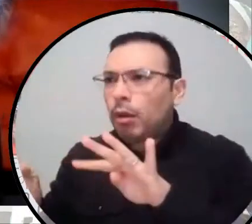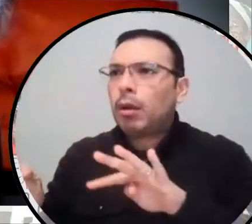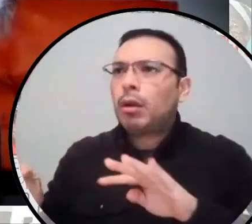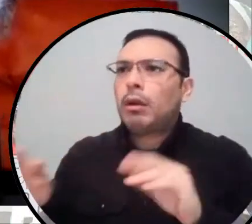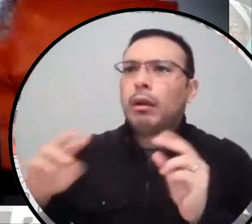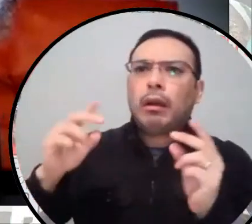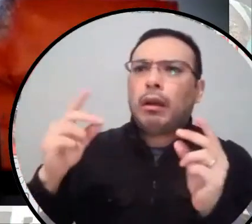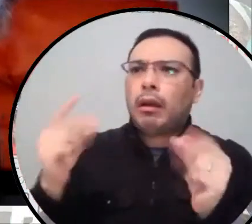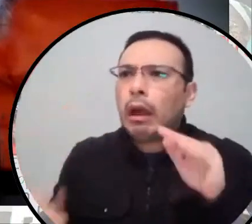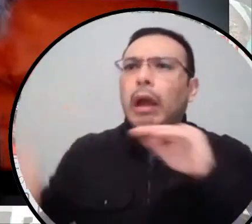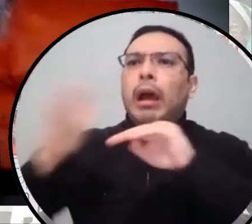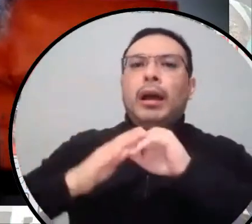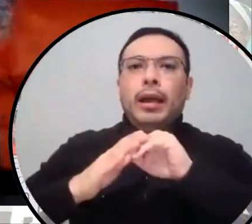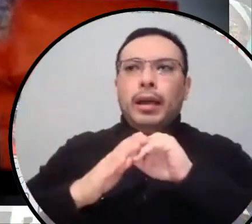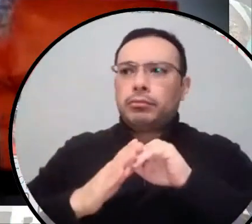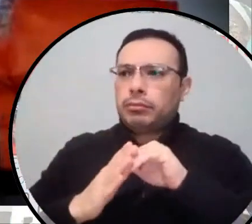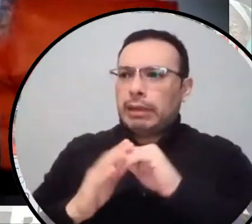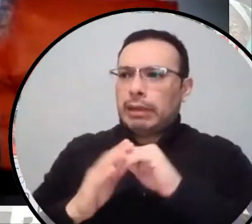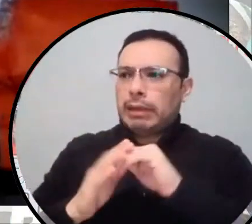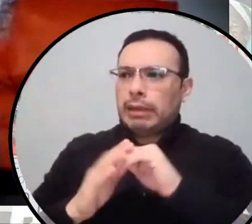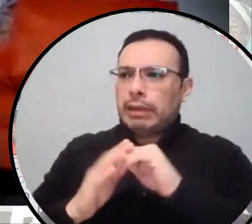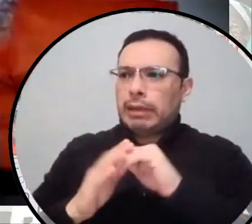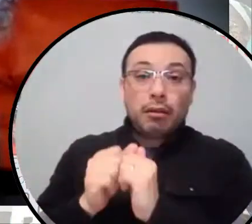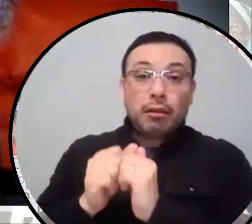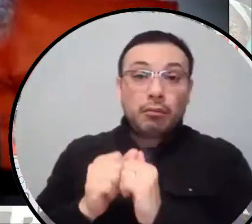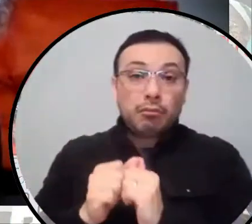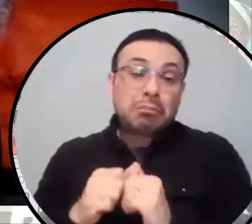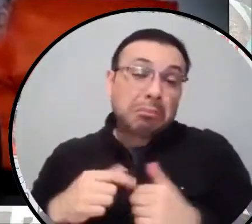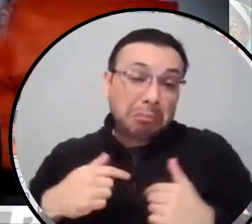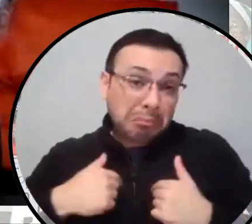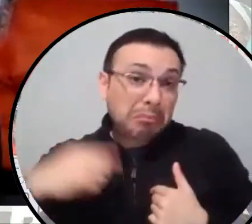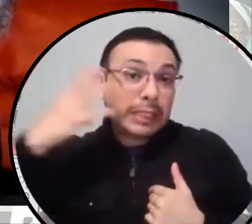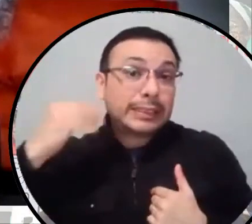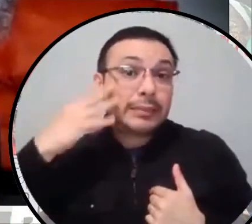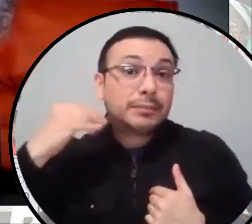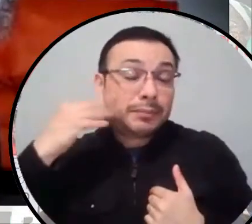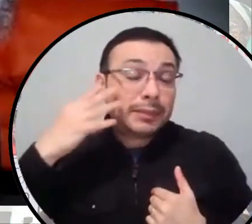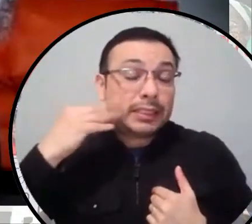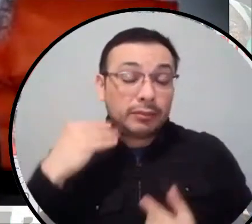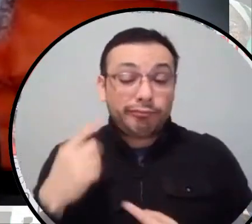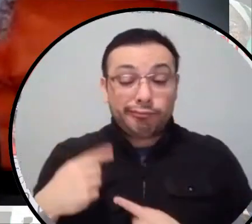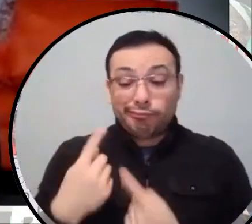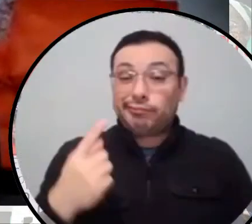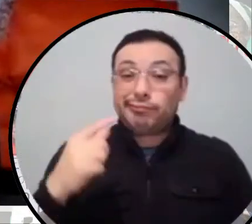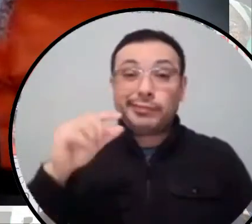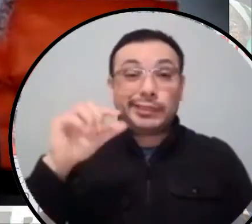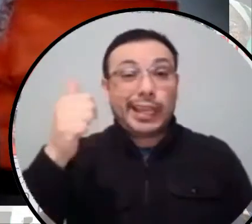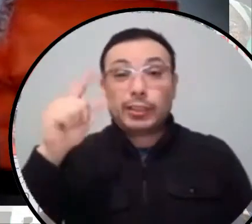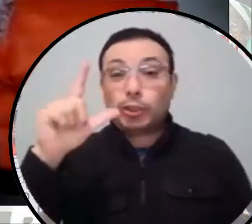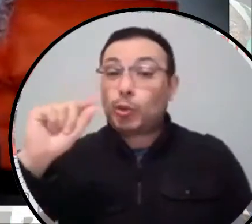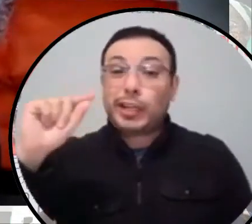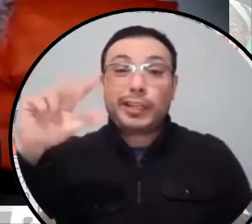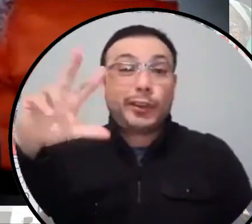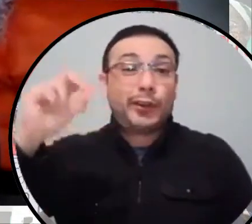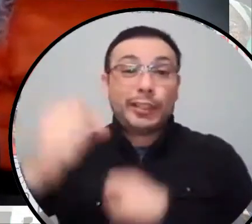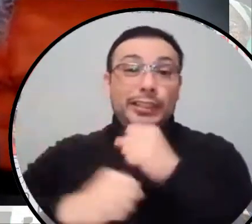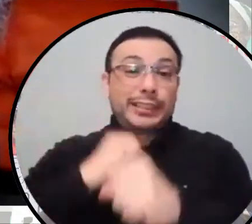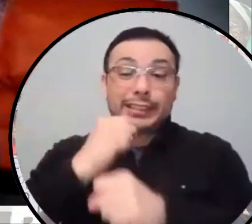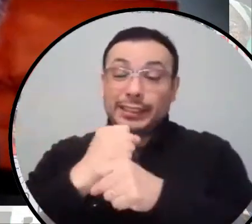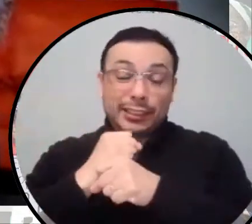that this has been, uh, there's been a very intentional, um, uh, set of, you know,